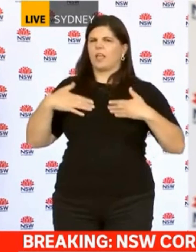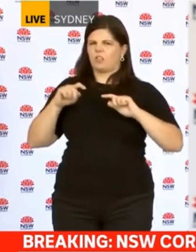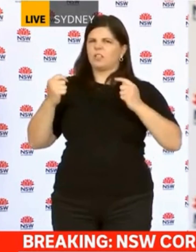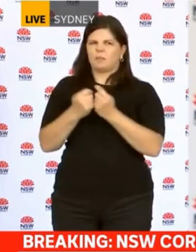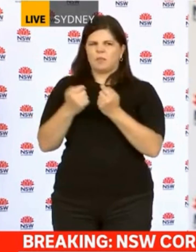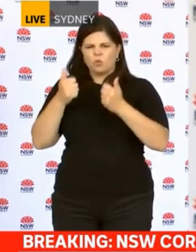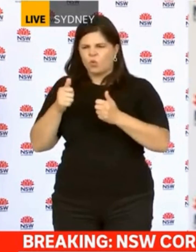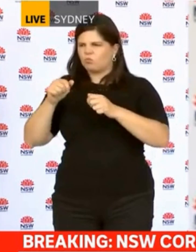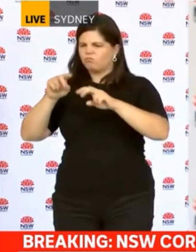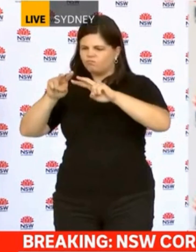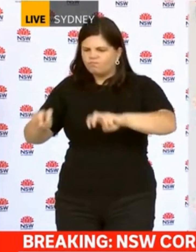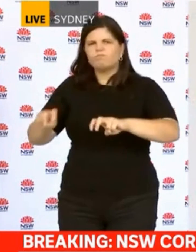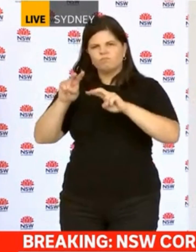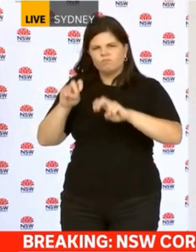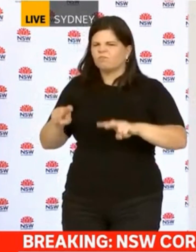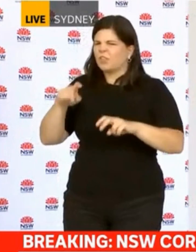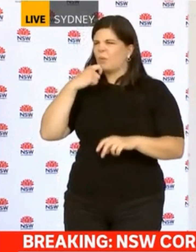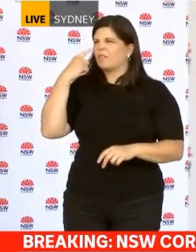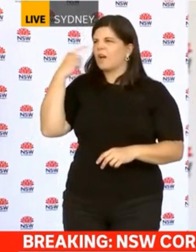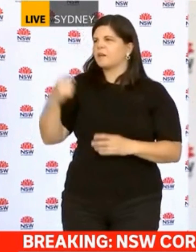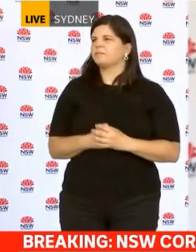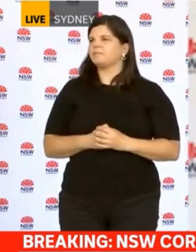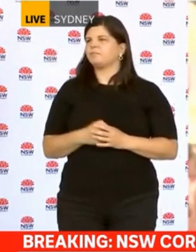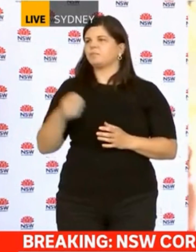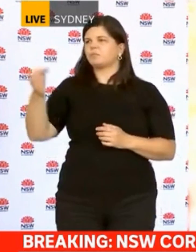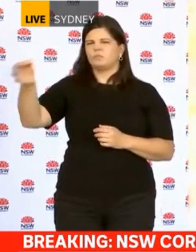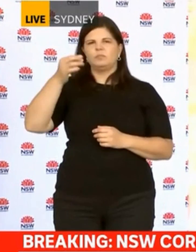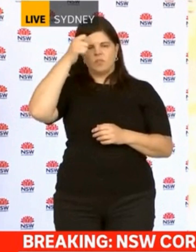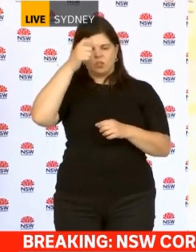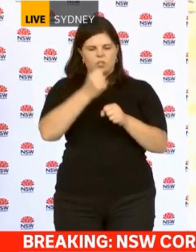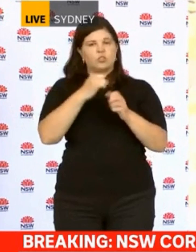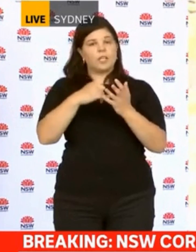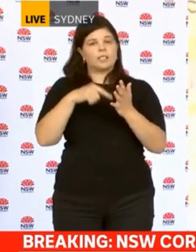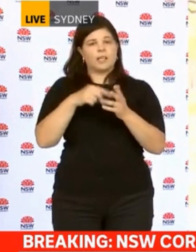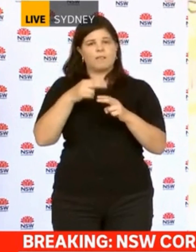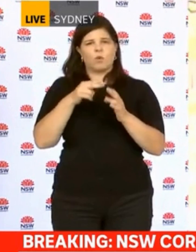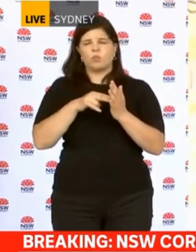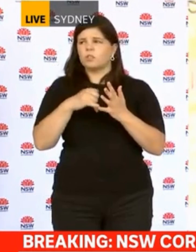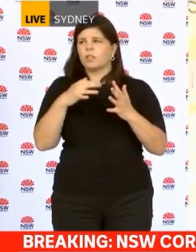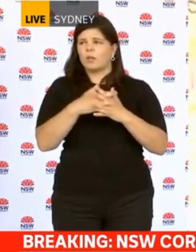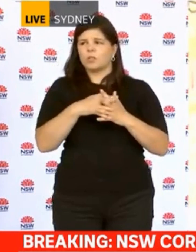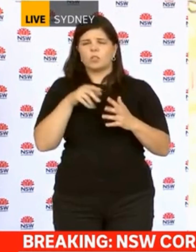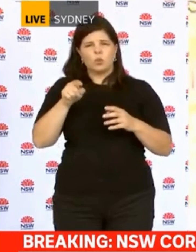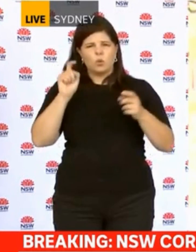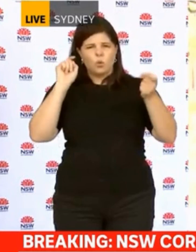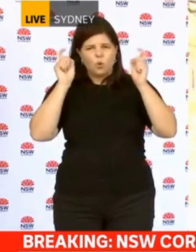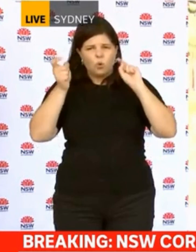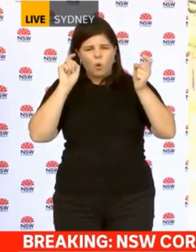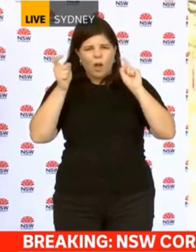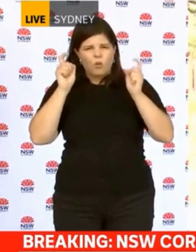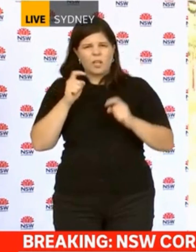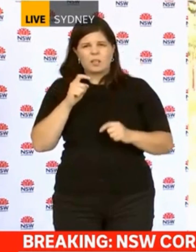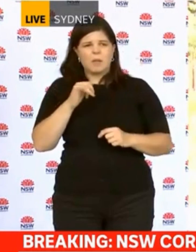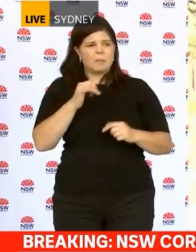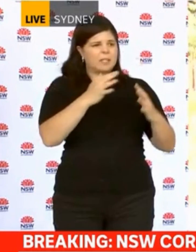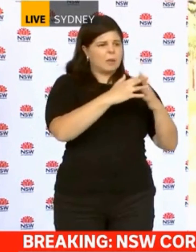Are you worried about pursuing GST reform? You have noted that you wanted to get a higher take of GST for New South Wales. Are you worried that might create